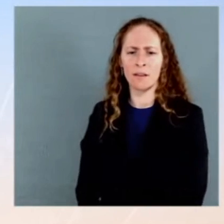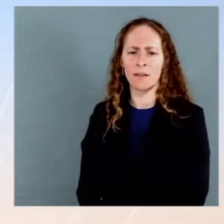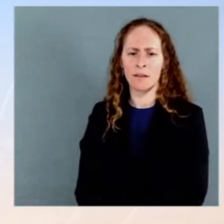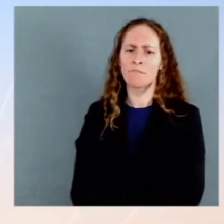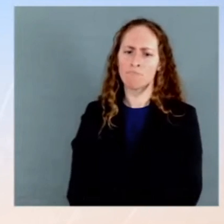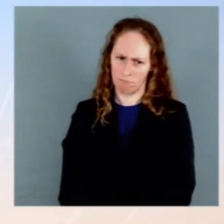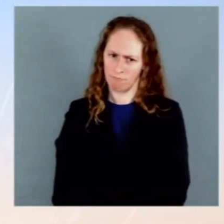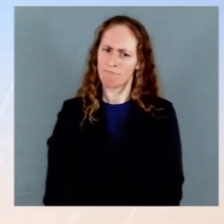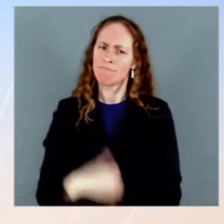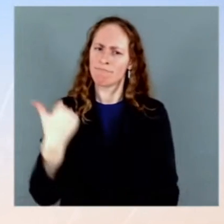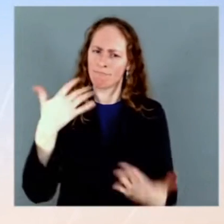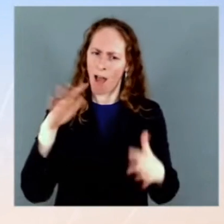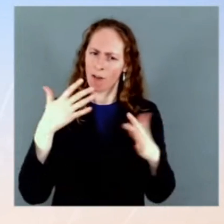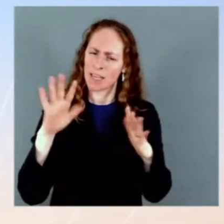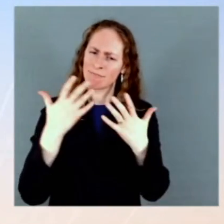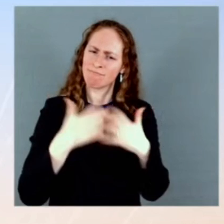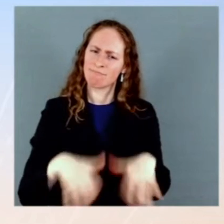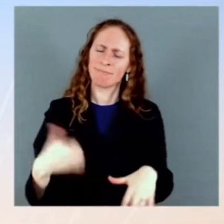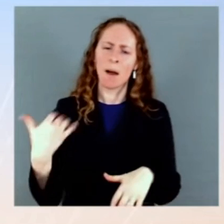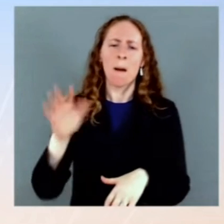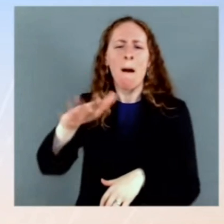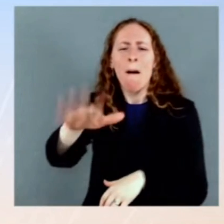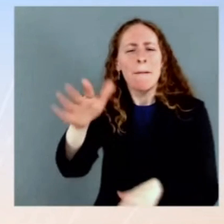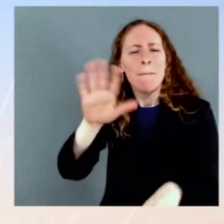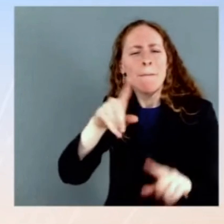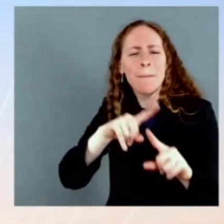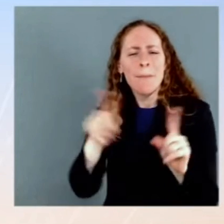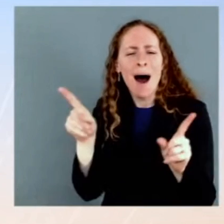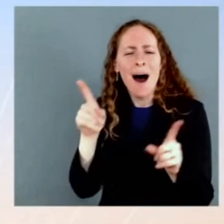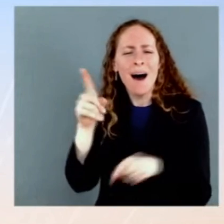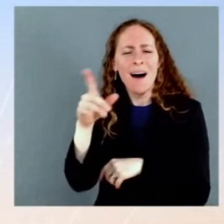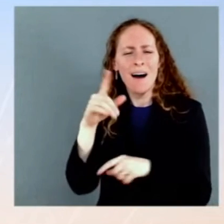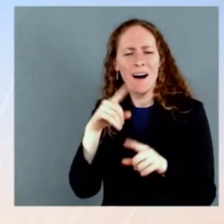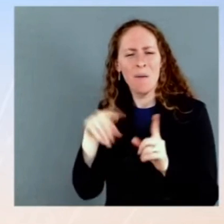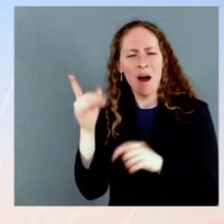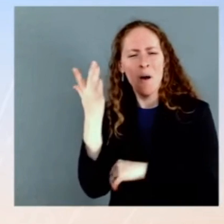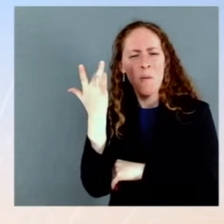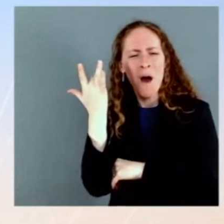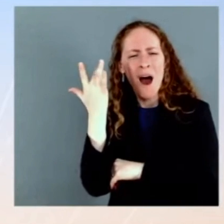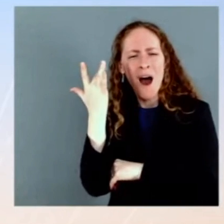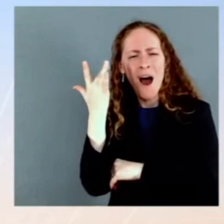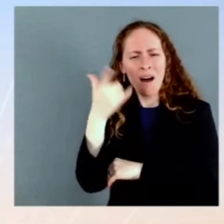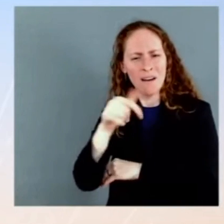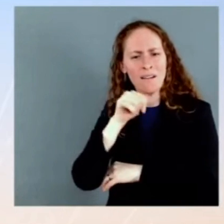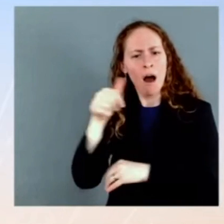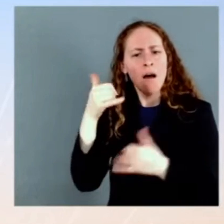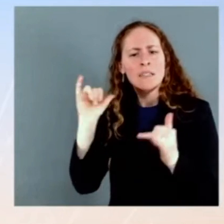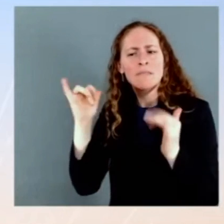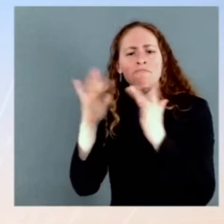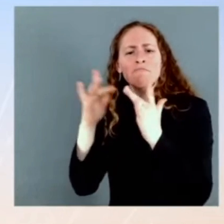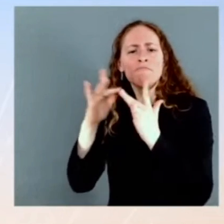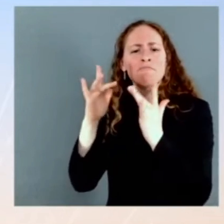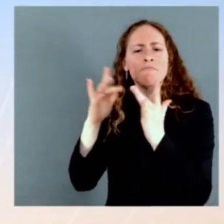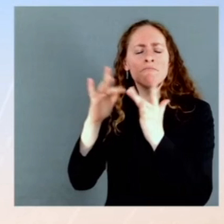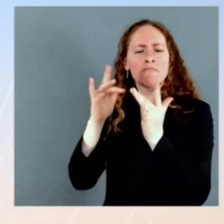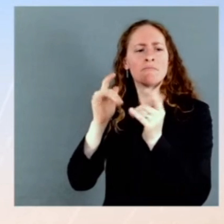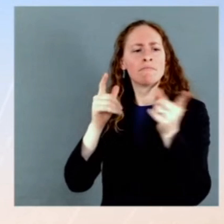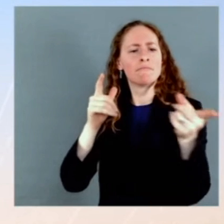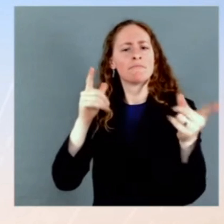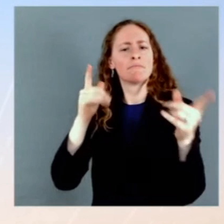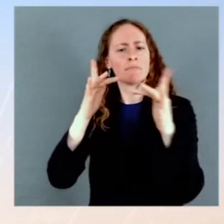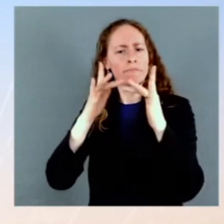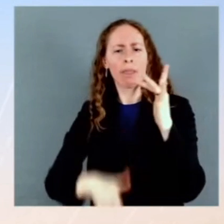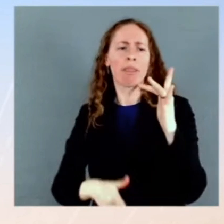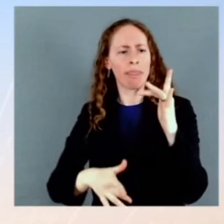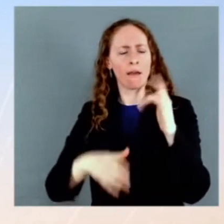I did see this kind of strange report from the president of Guatemala saying that he's had no contact with the White House, which is